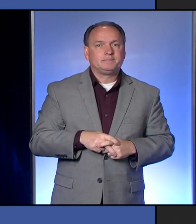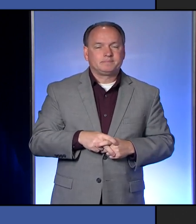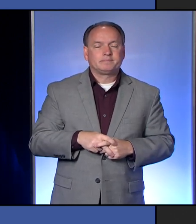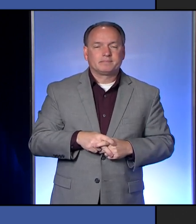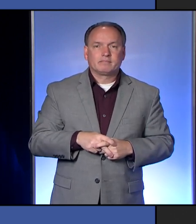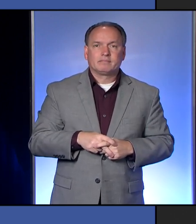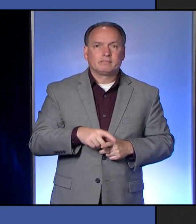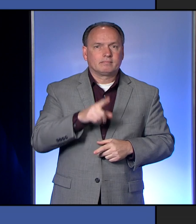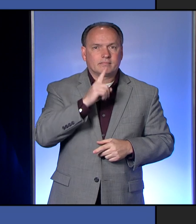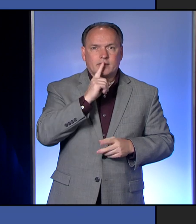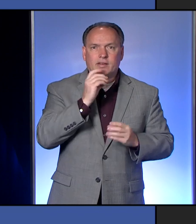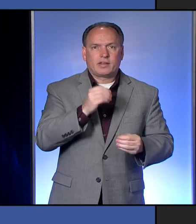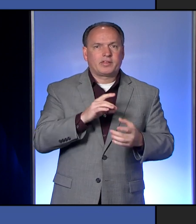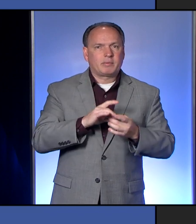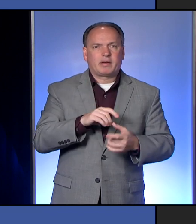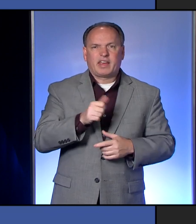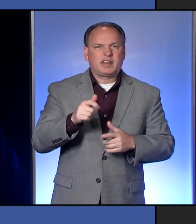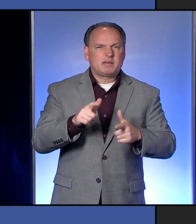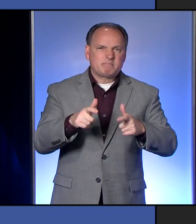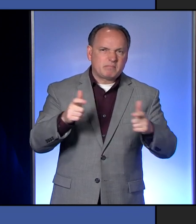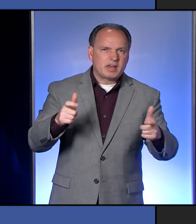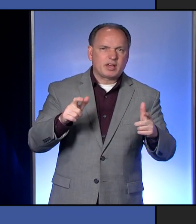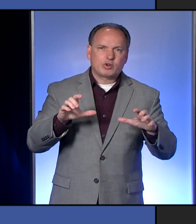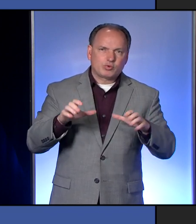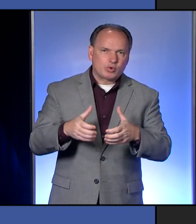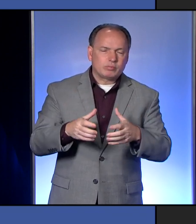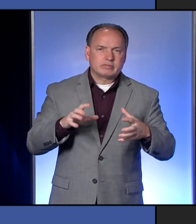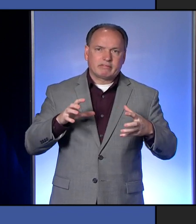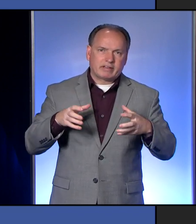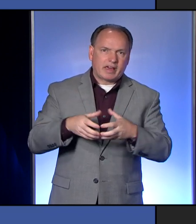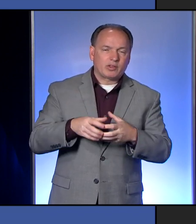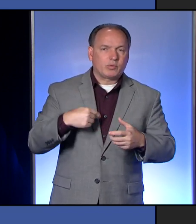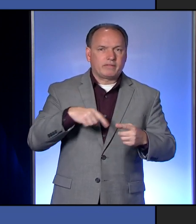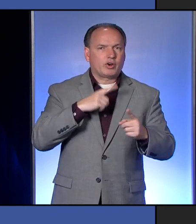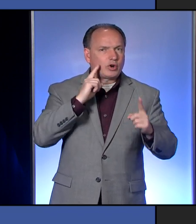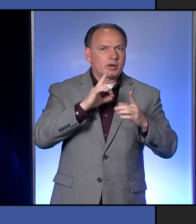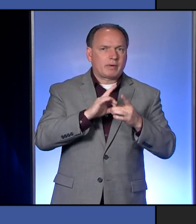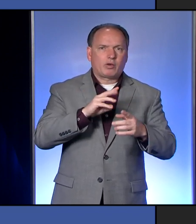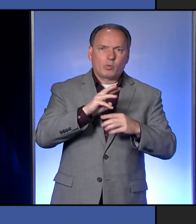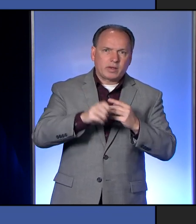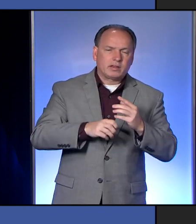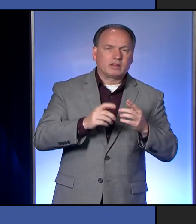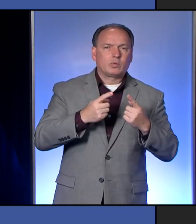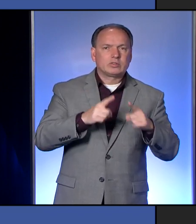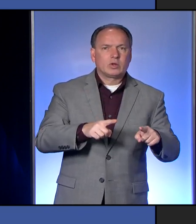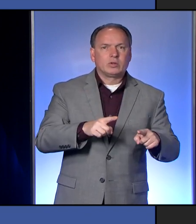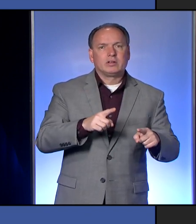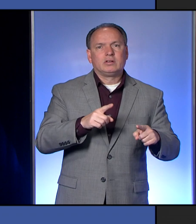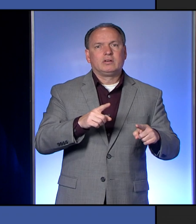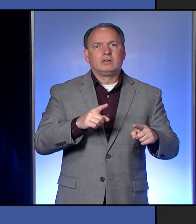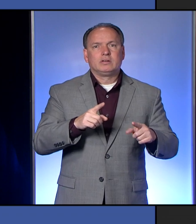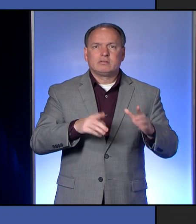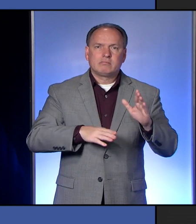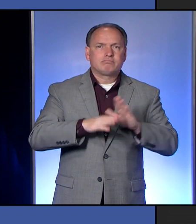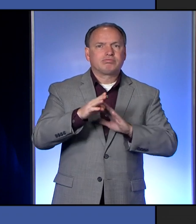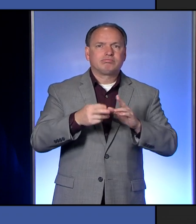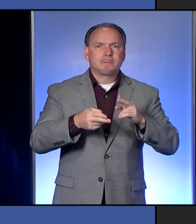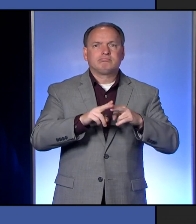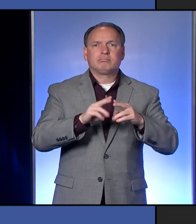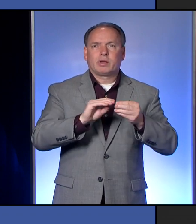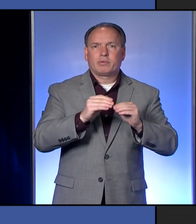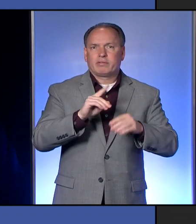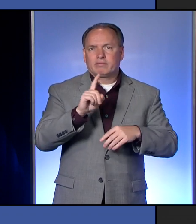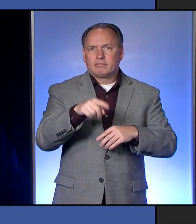And nothing about any really big groups of gatherings like we had heard about over the weekend that resulted in a fairly significant number of cases?